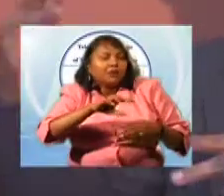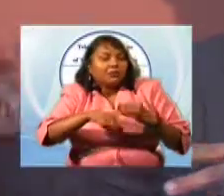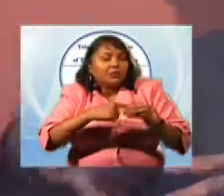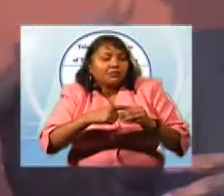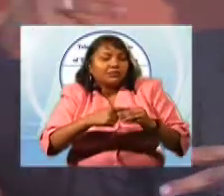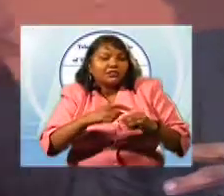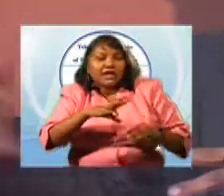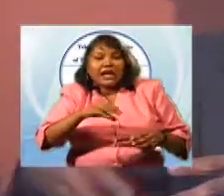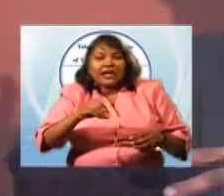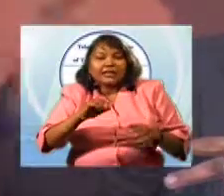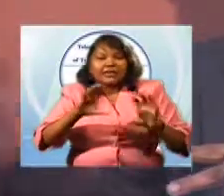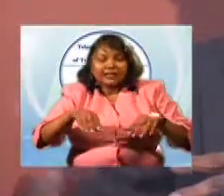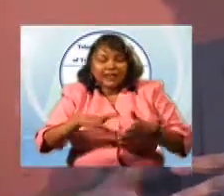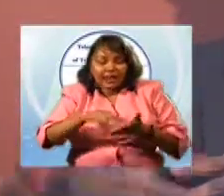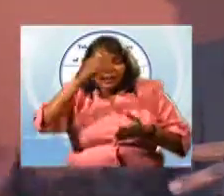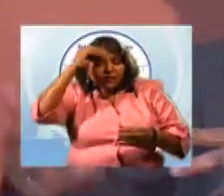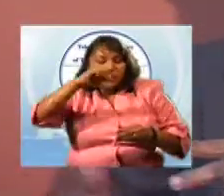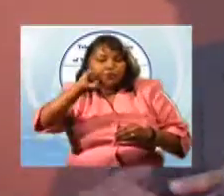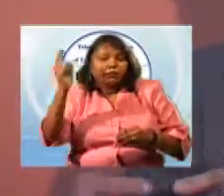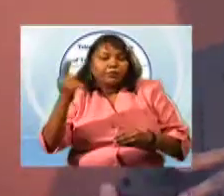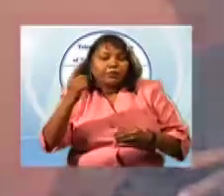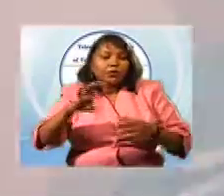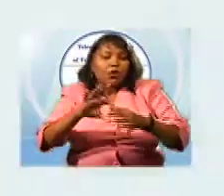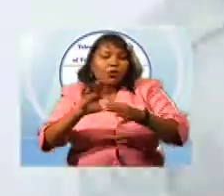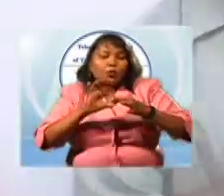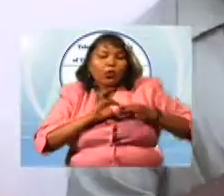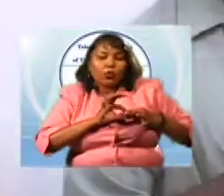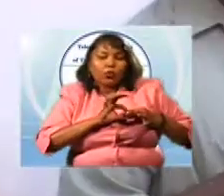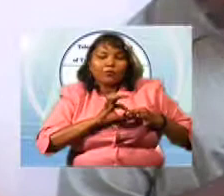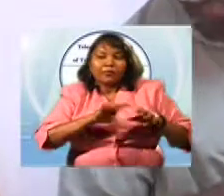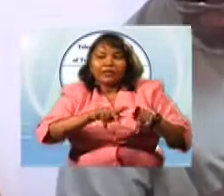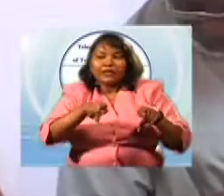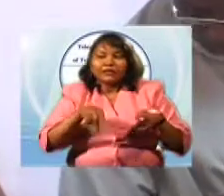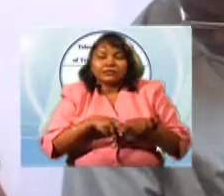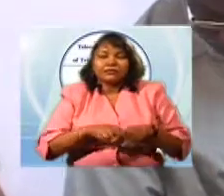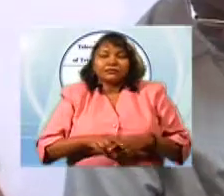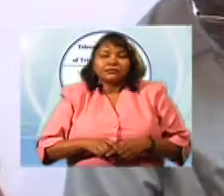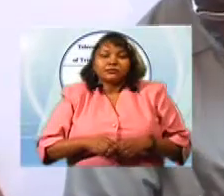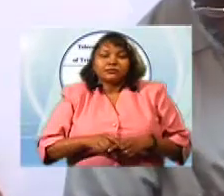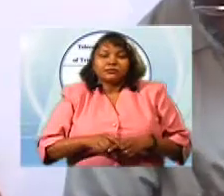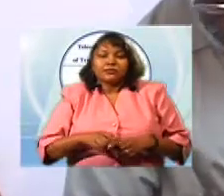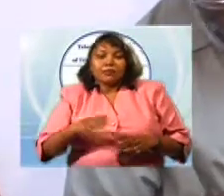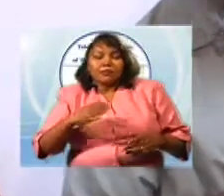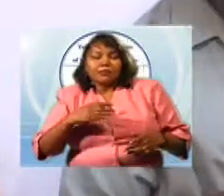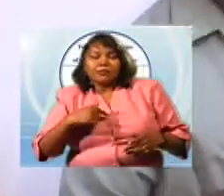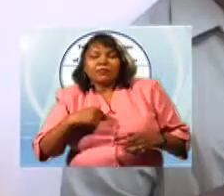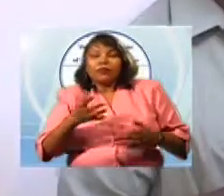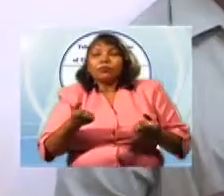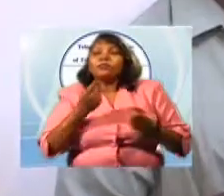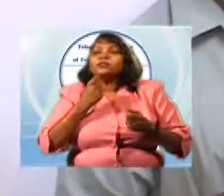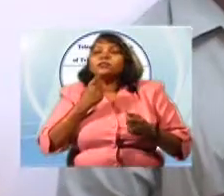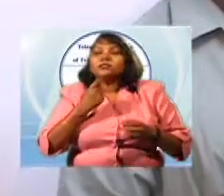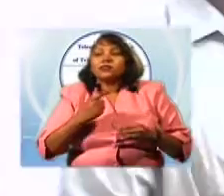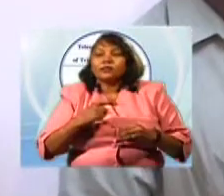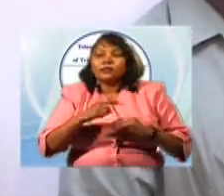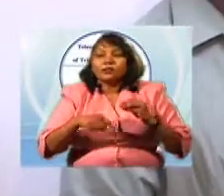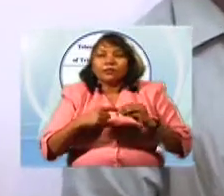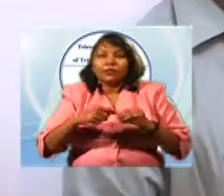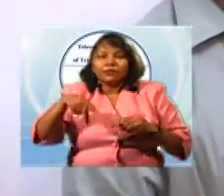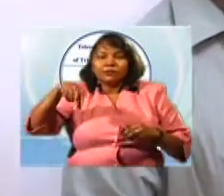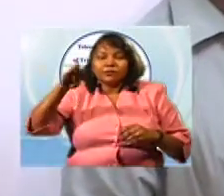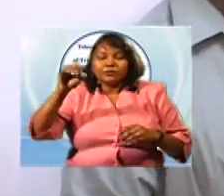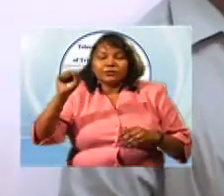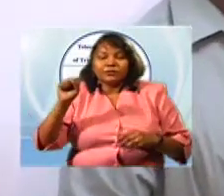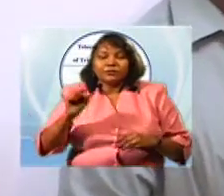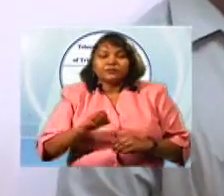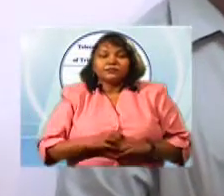the elected representatives will get to hear about it. My contribution with the whole concept of the public